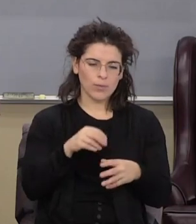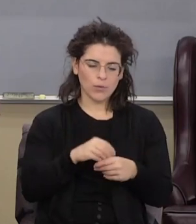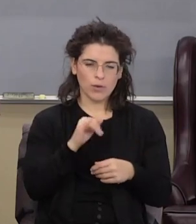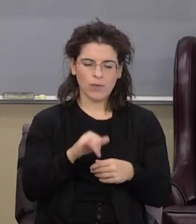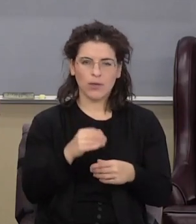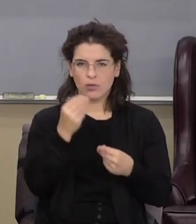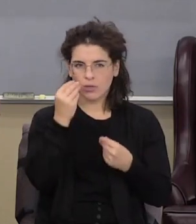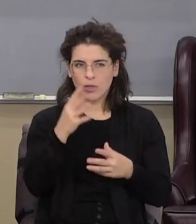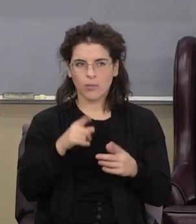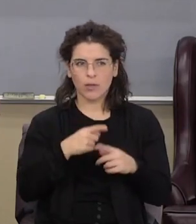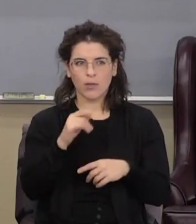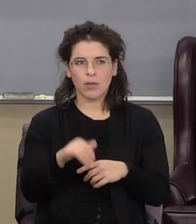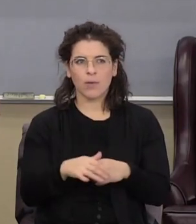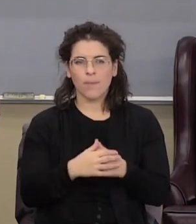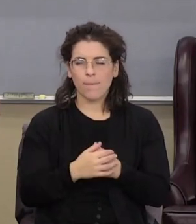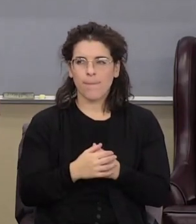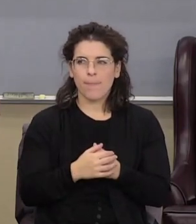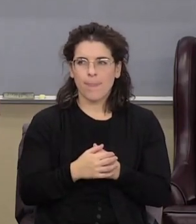about them, okay?